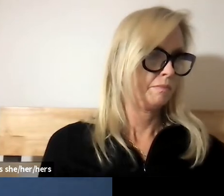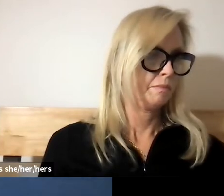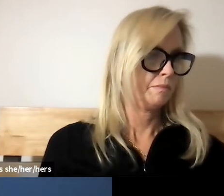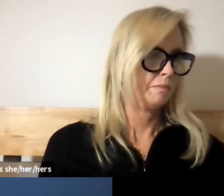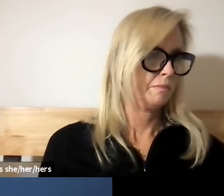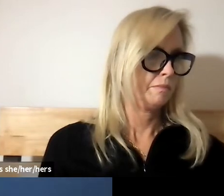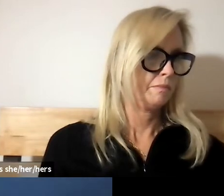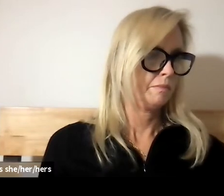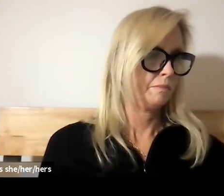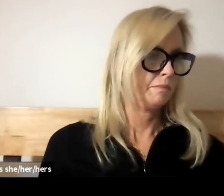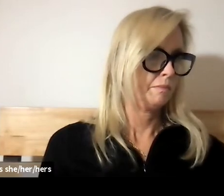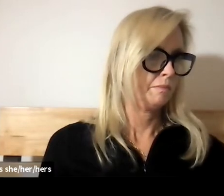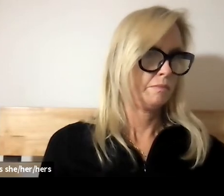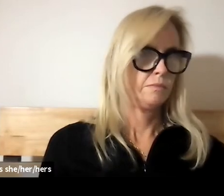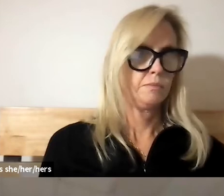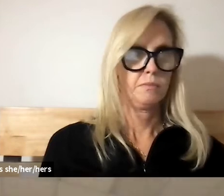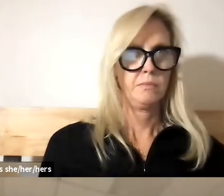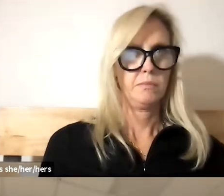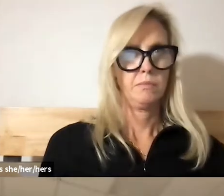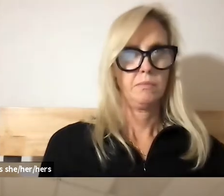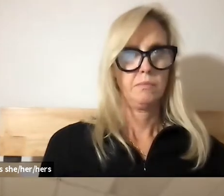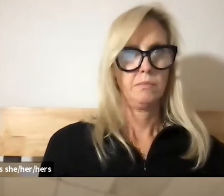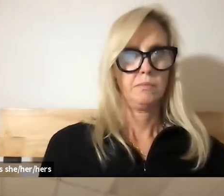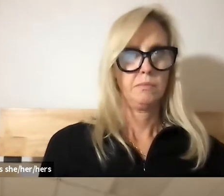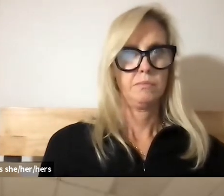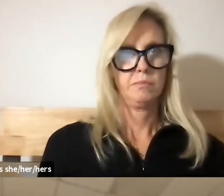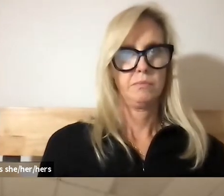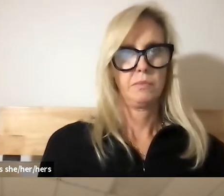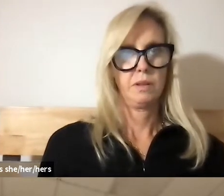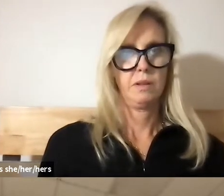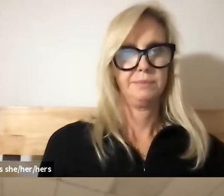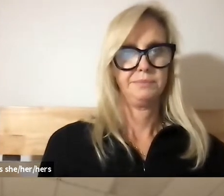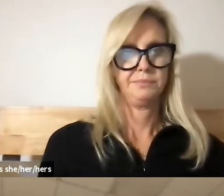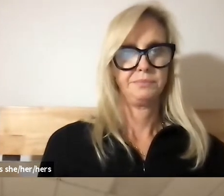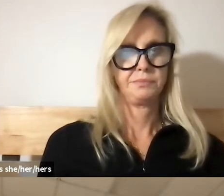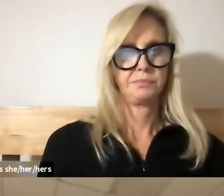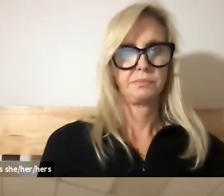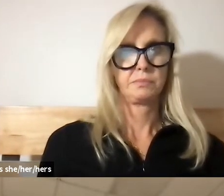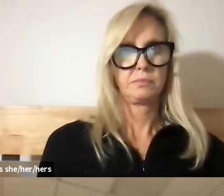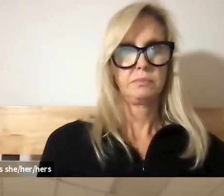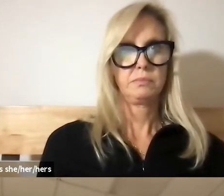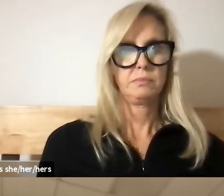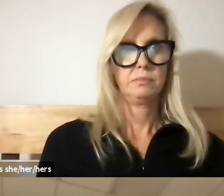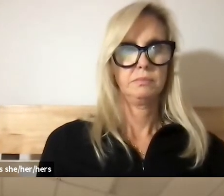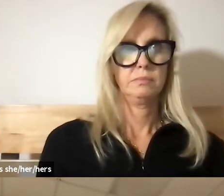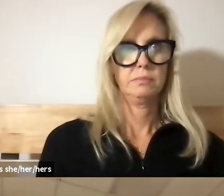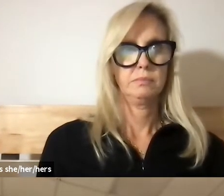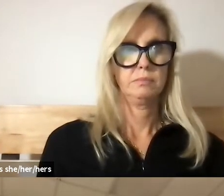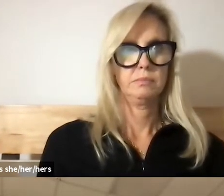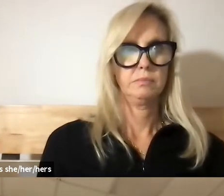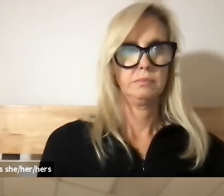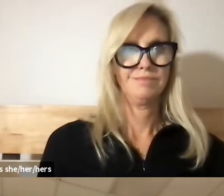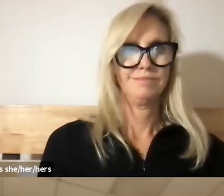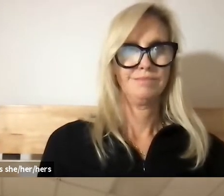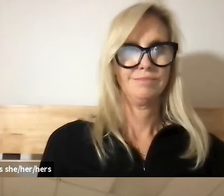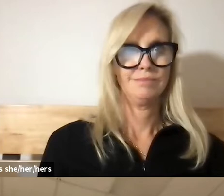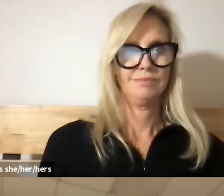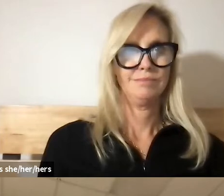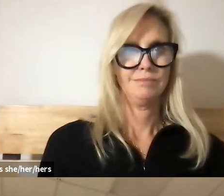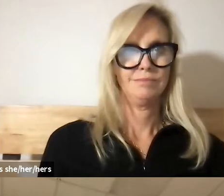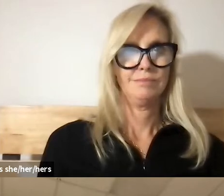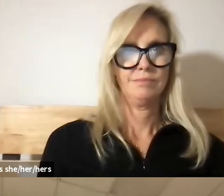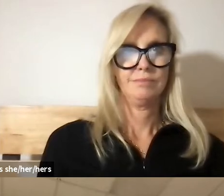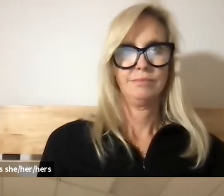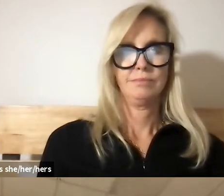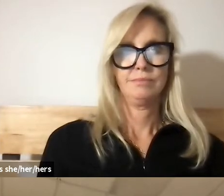in a time where we're all um feeling the effects of the pandemic i'm so happy to bring to you a few members